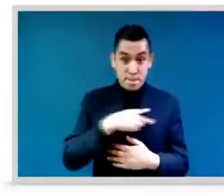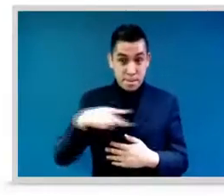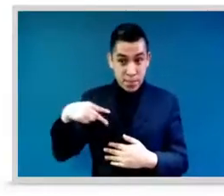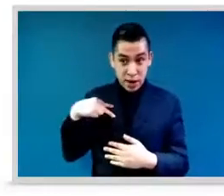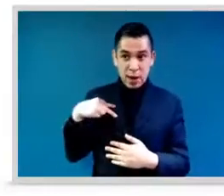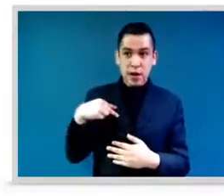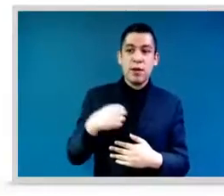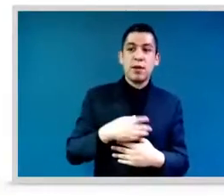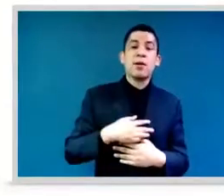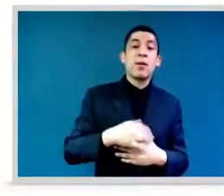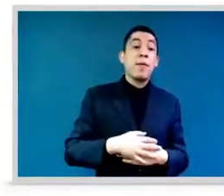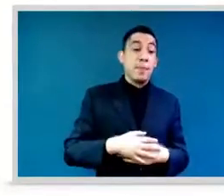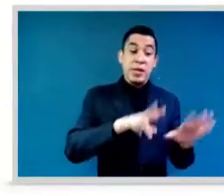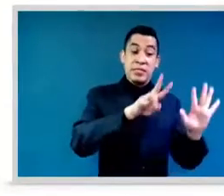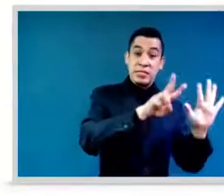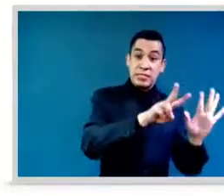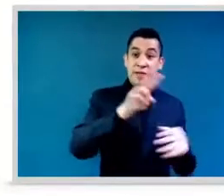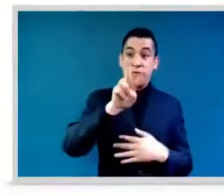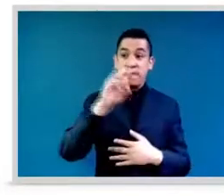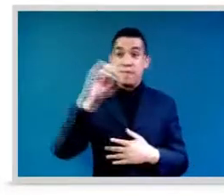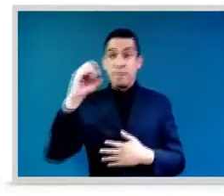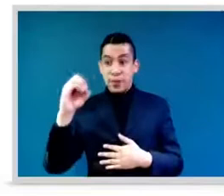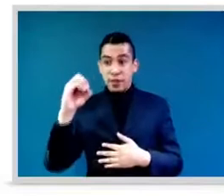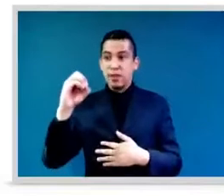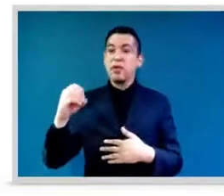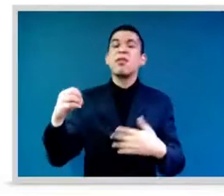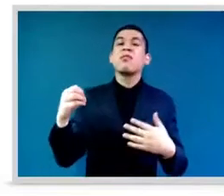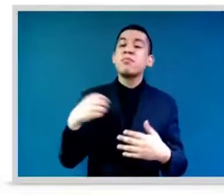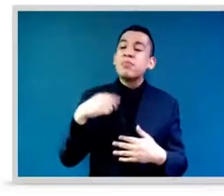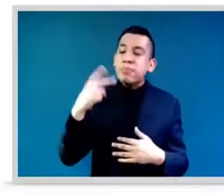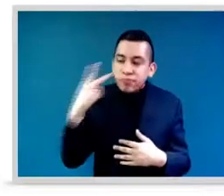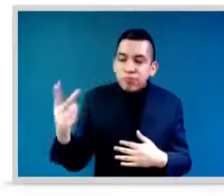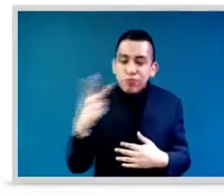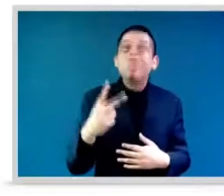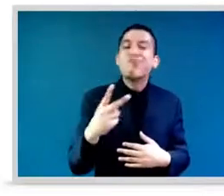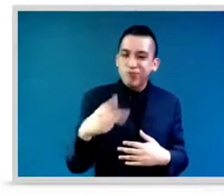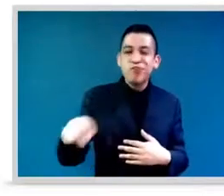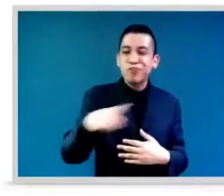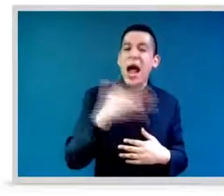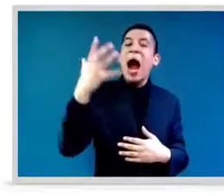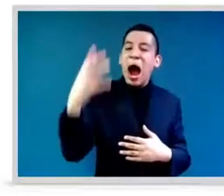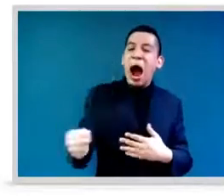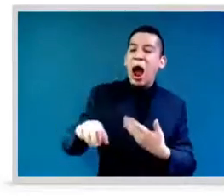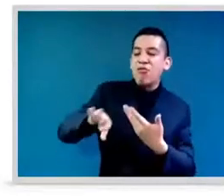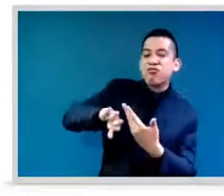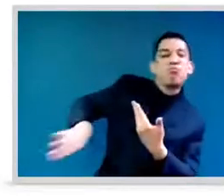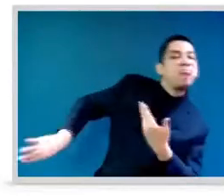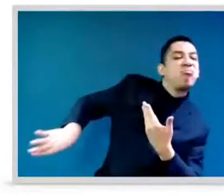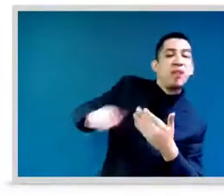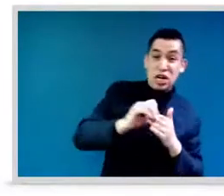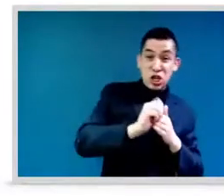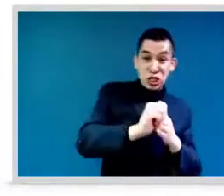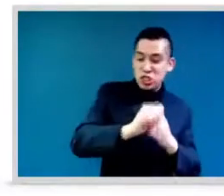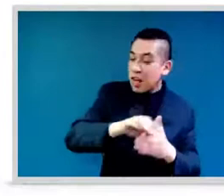to accepting women as leaders, even in countries like Germany, which have had very talented women's leadership for such a long